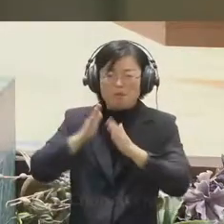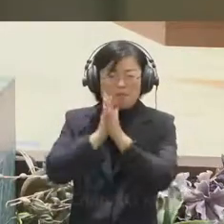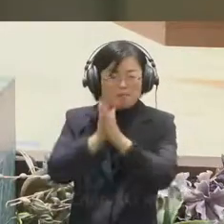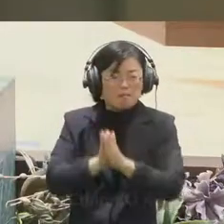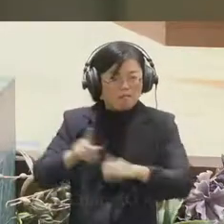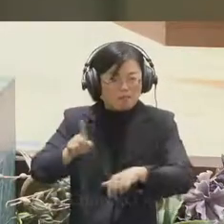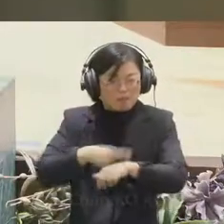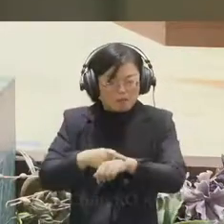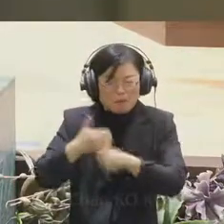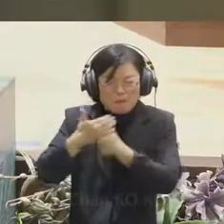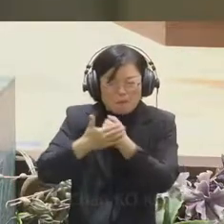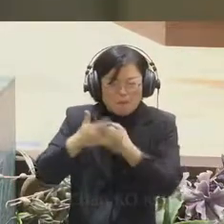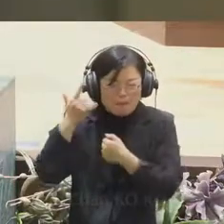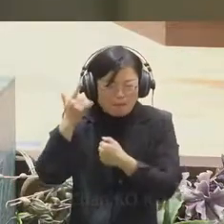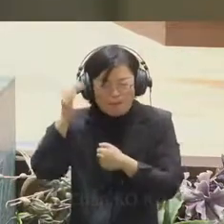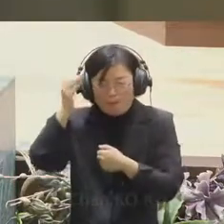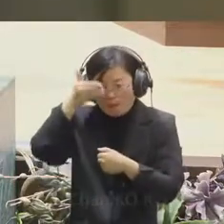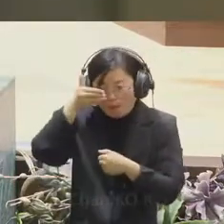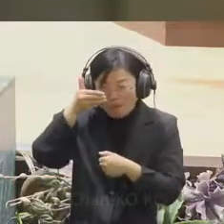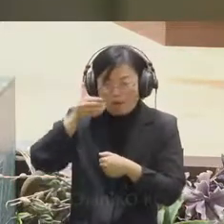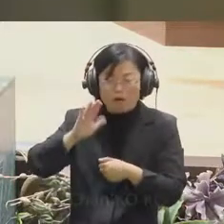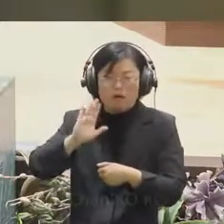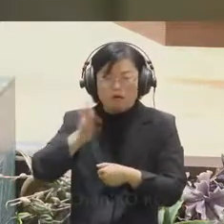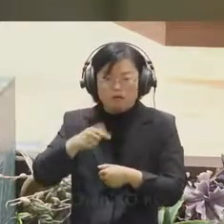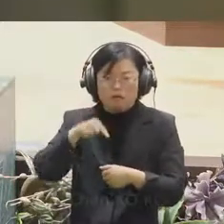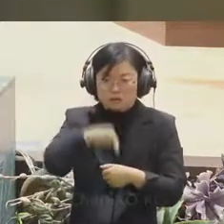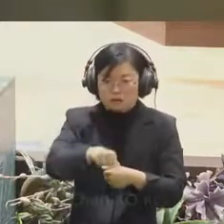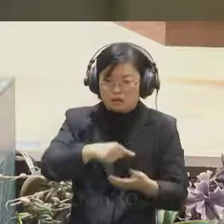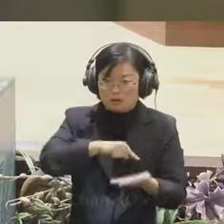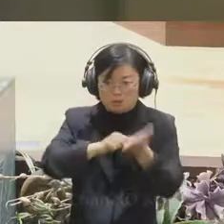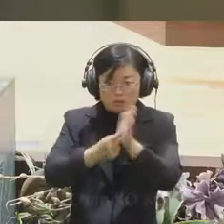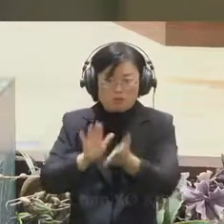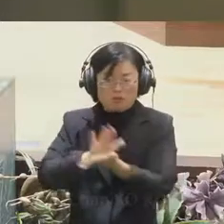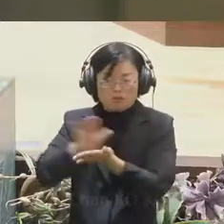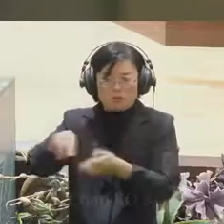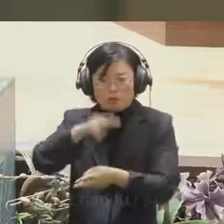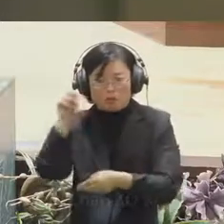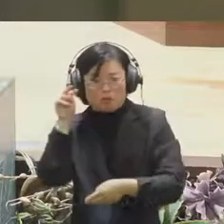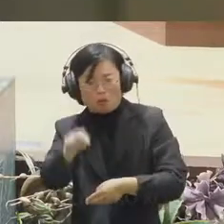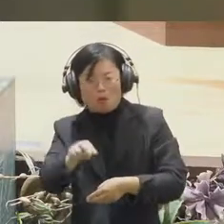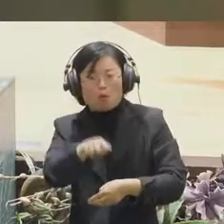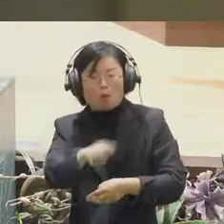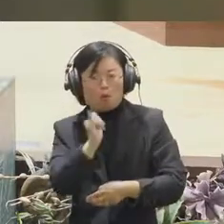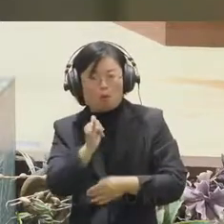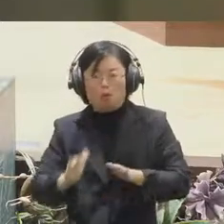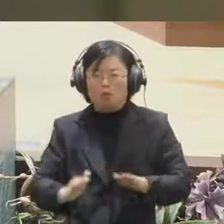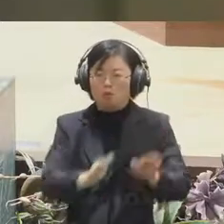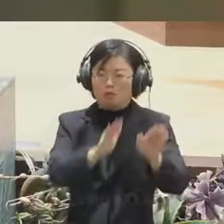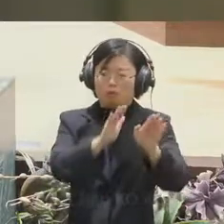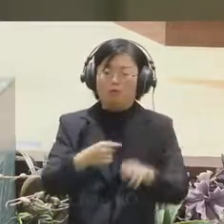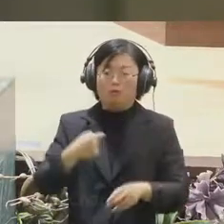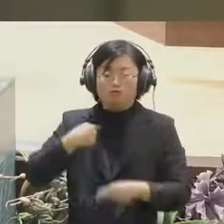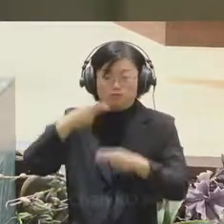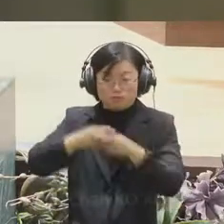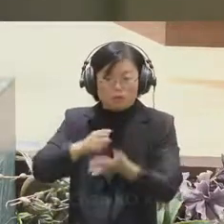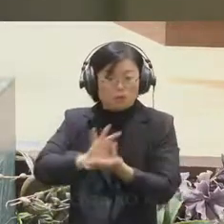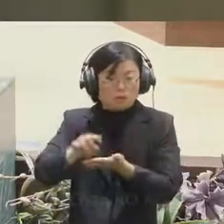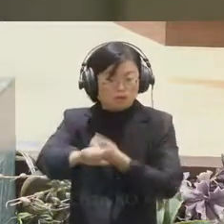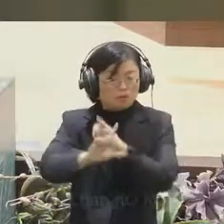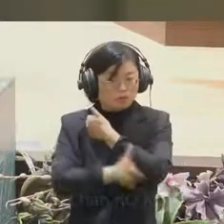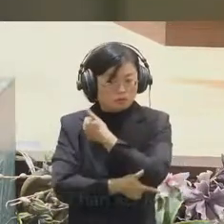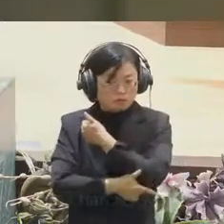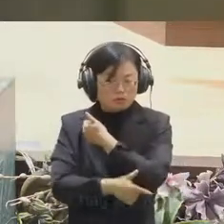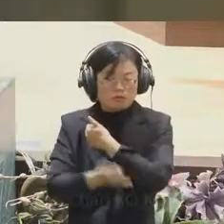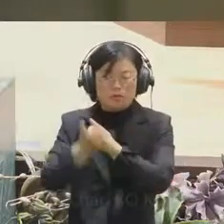got the idea to do the analysis on the dashboard and to show the real time reporting about their